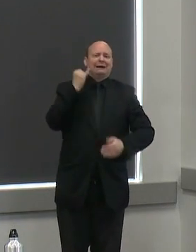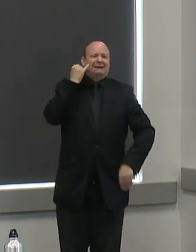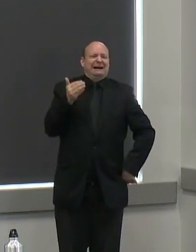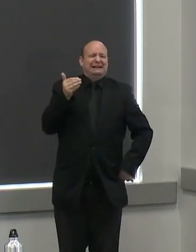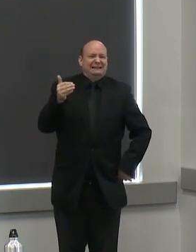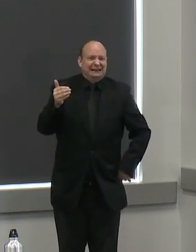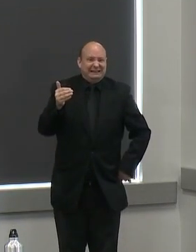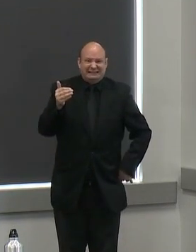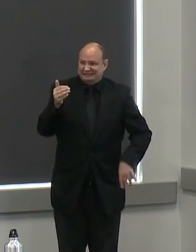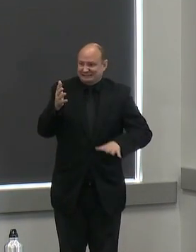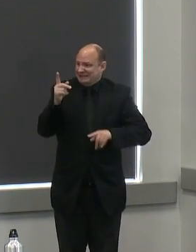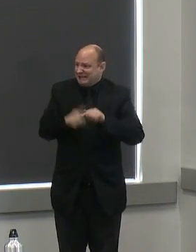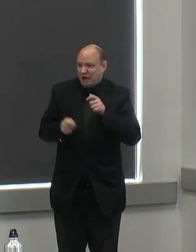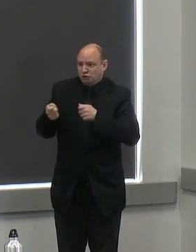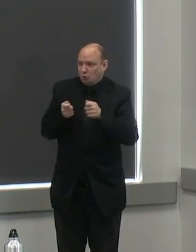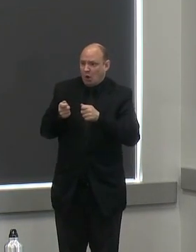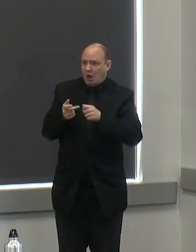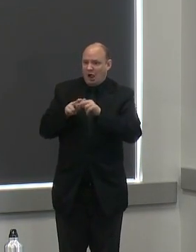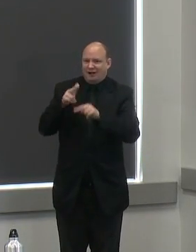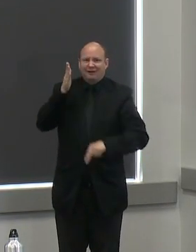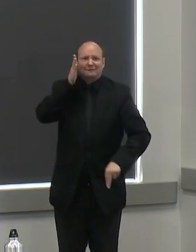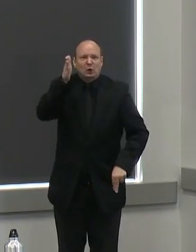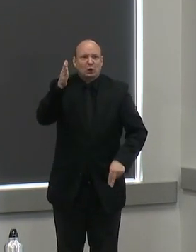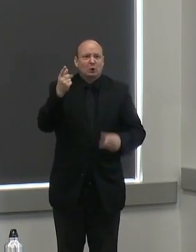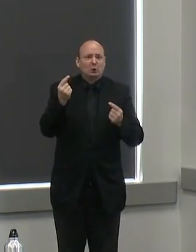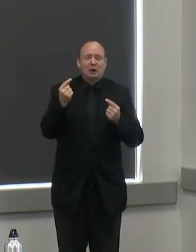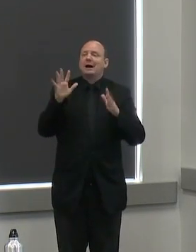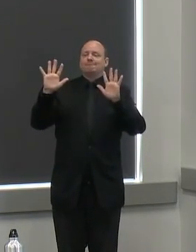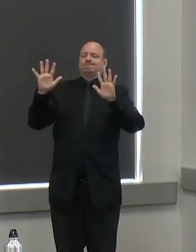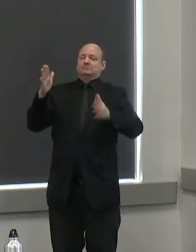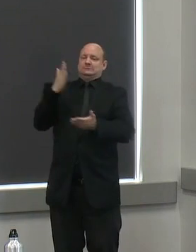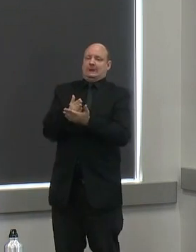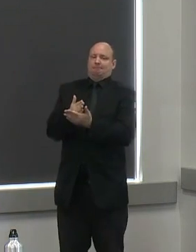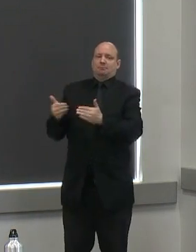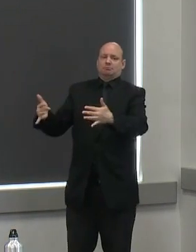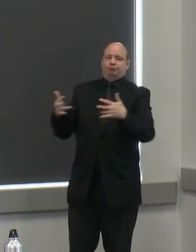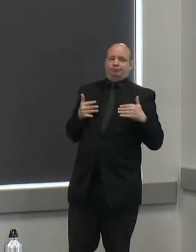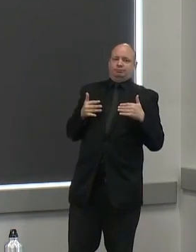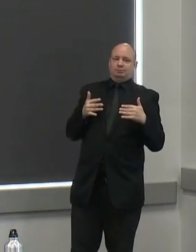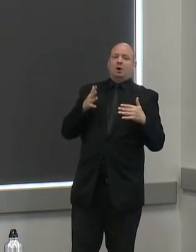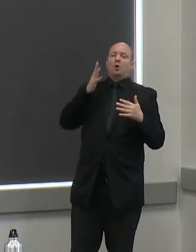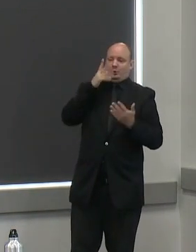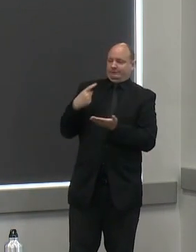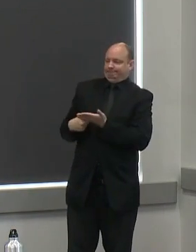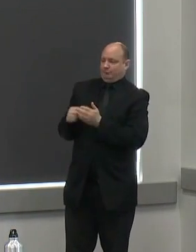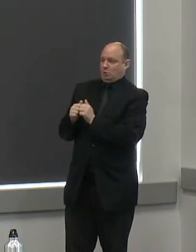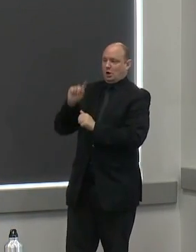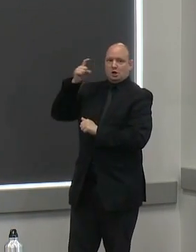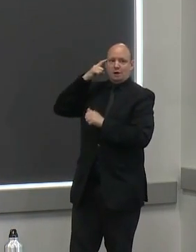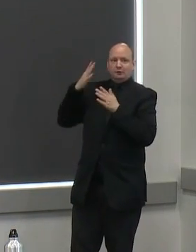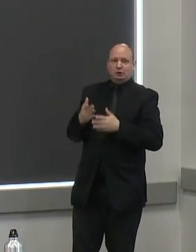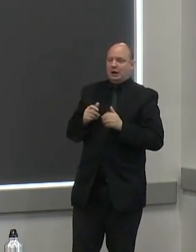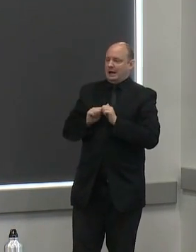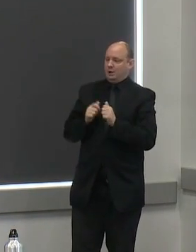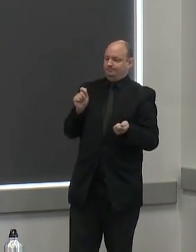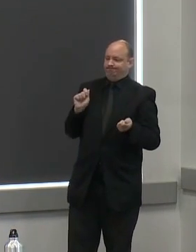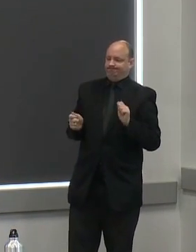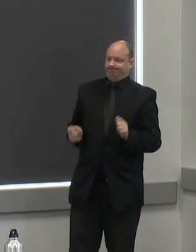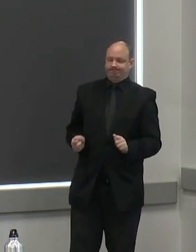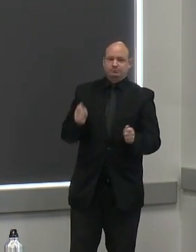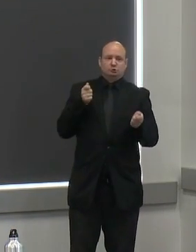with the resources we have we will have those discussions with governor brown about additional steps we may need to take